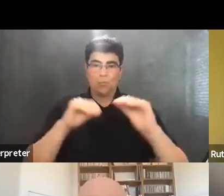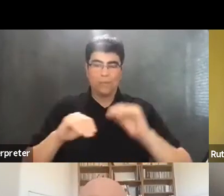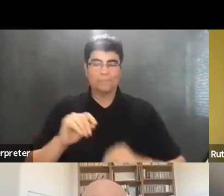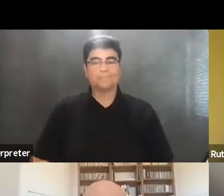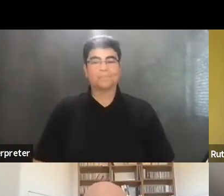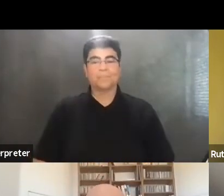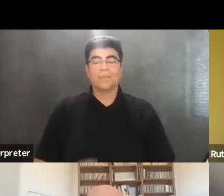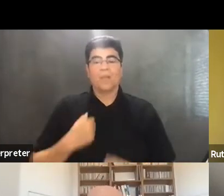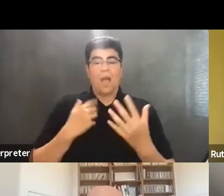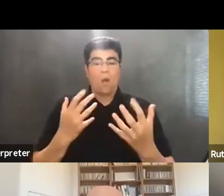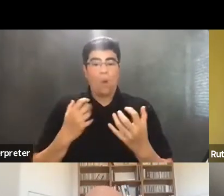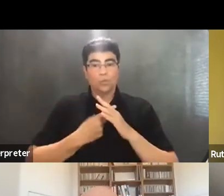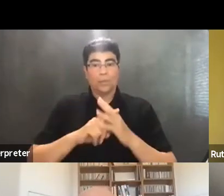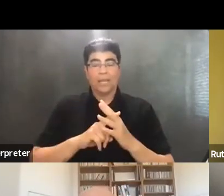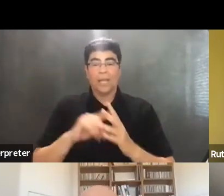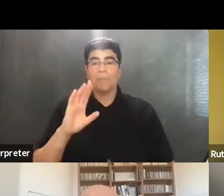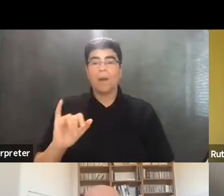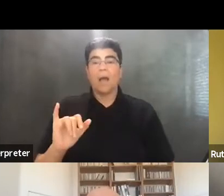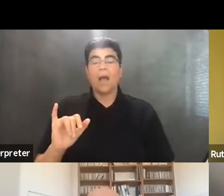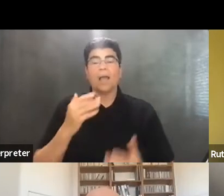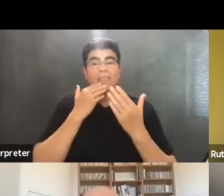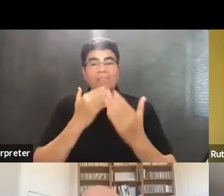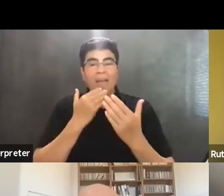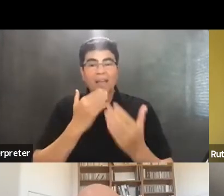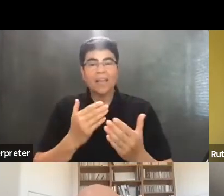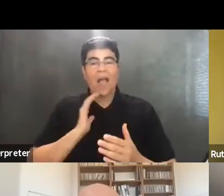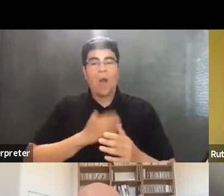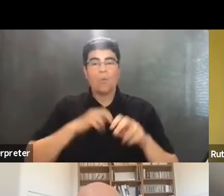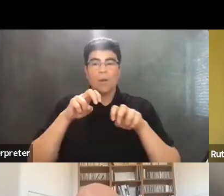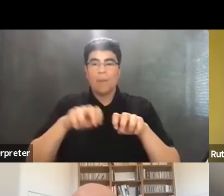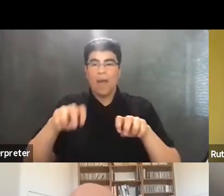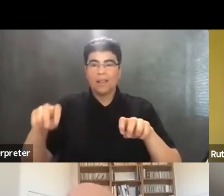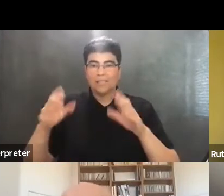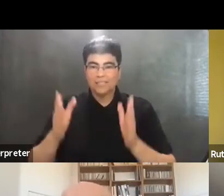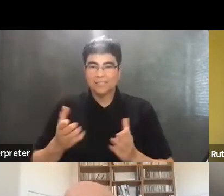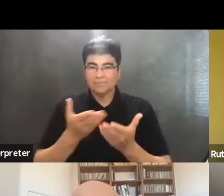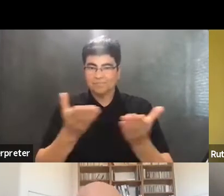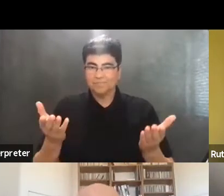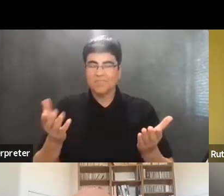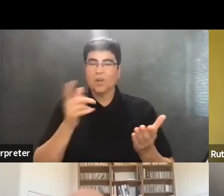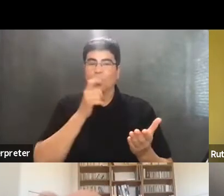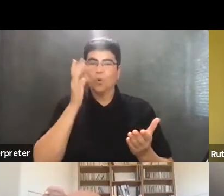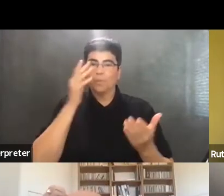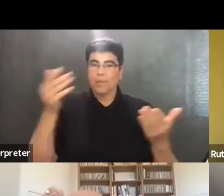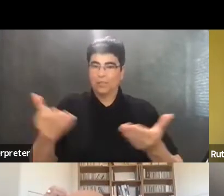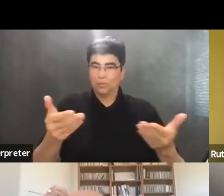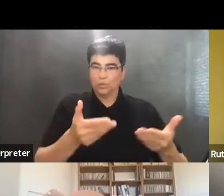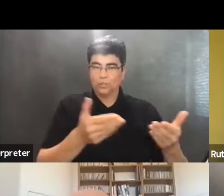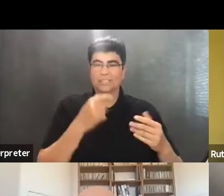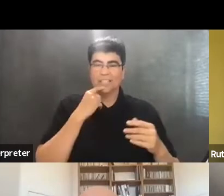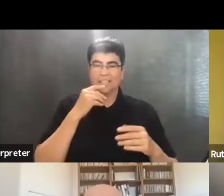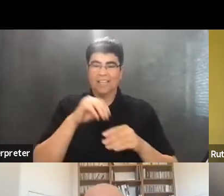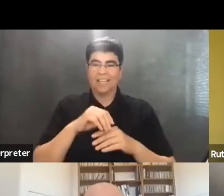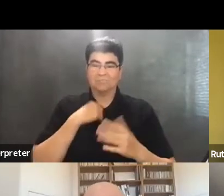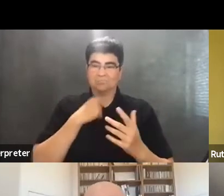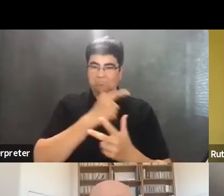I want to begin just by thanking our panelists who will be introduced in due